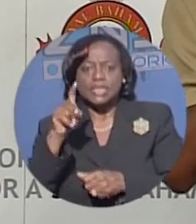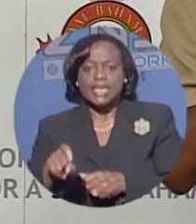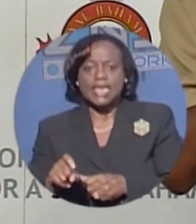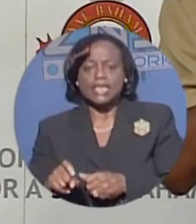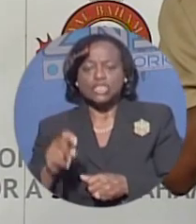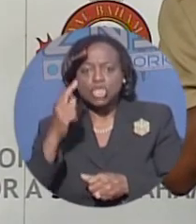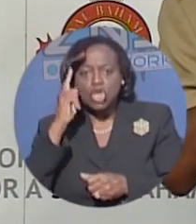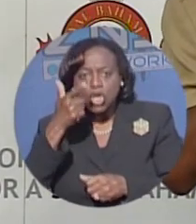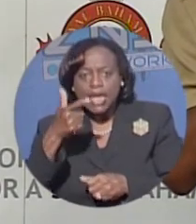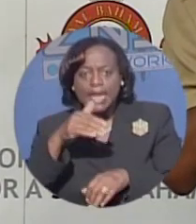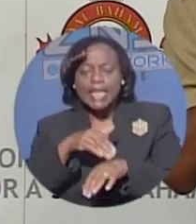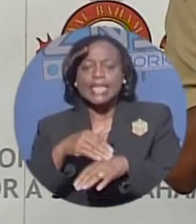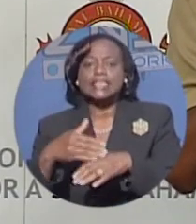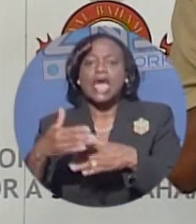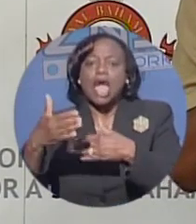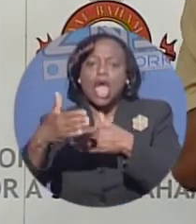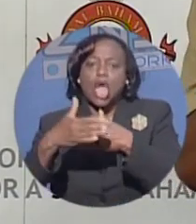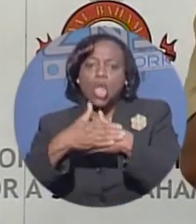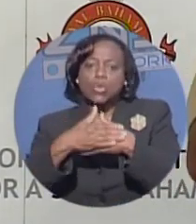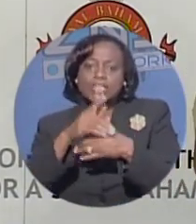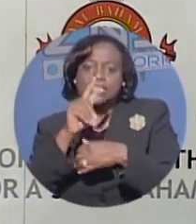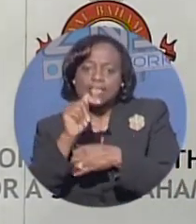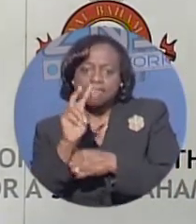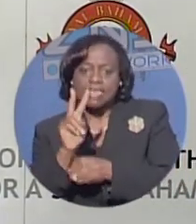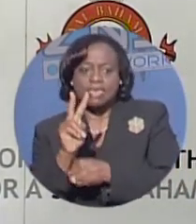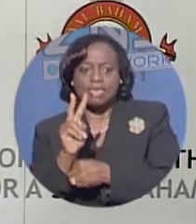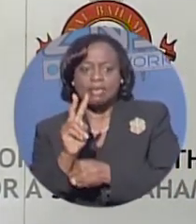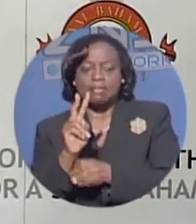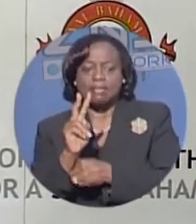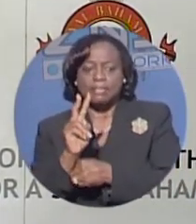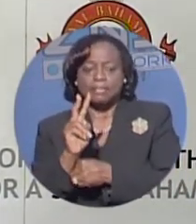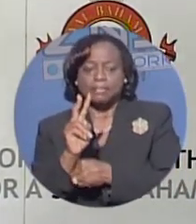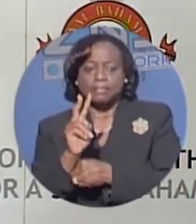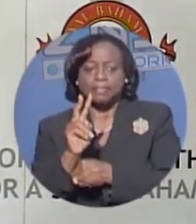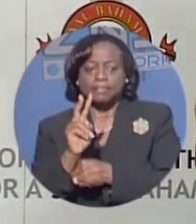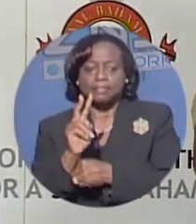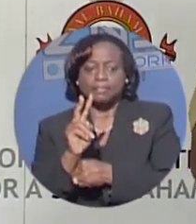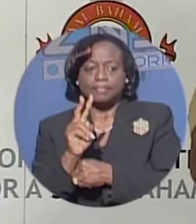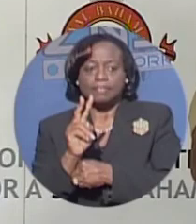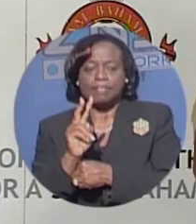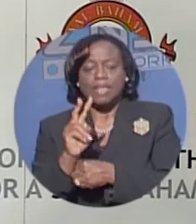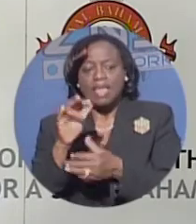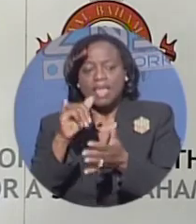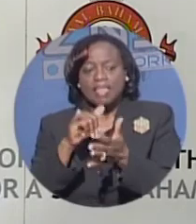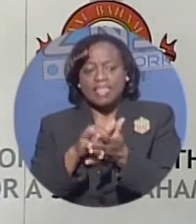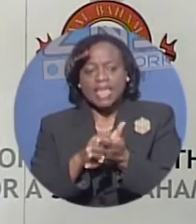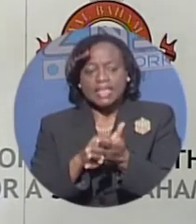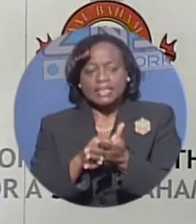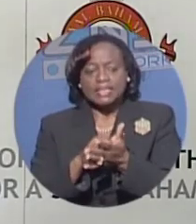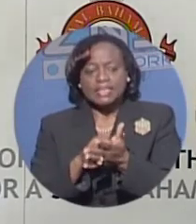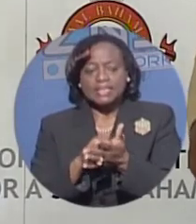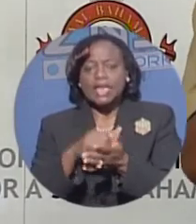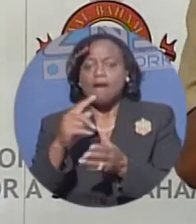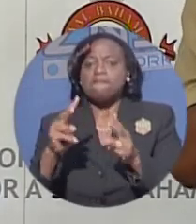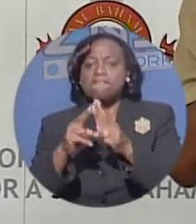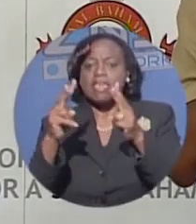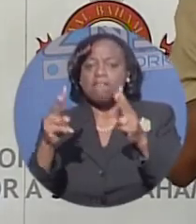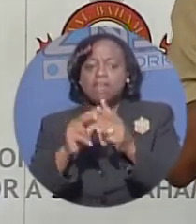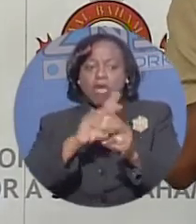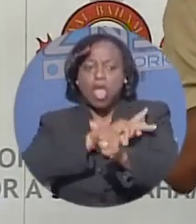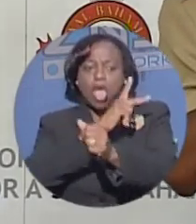closed circuit television. That closed circuit television is a very powerful